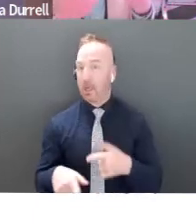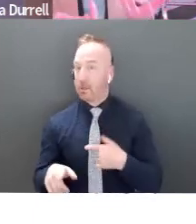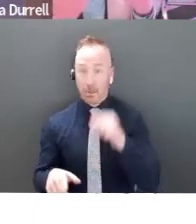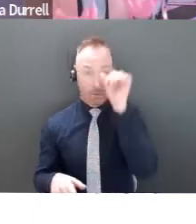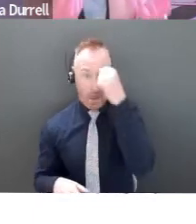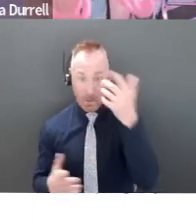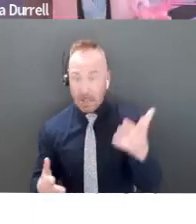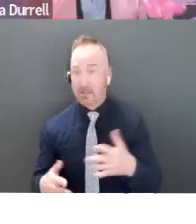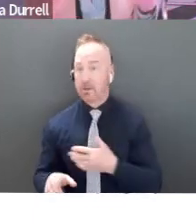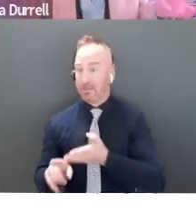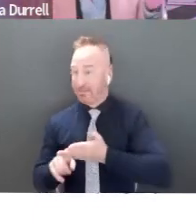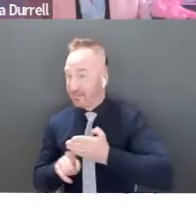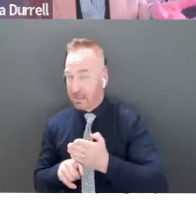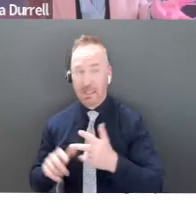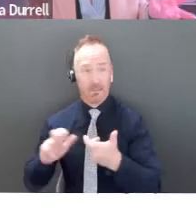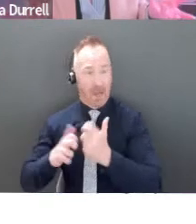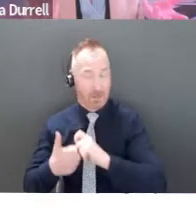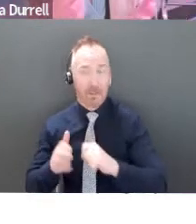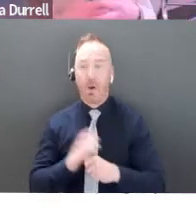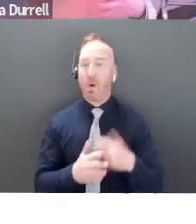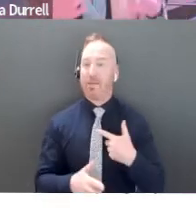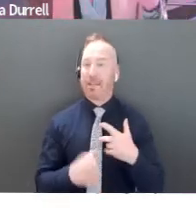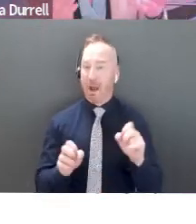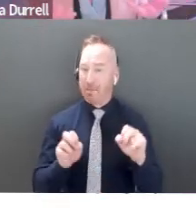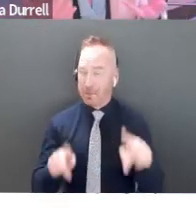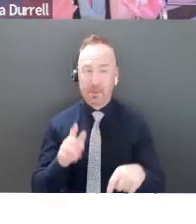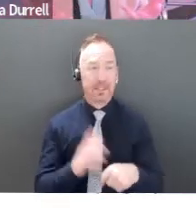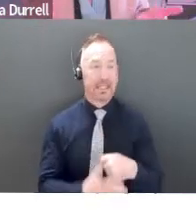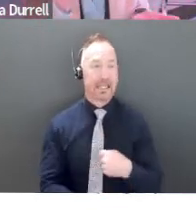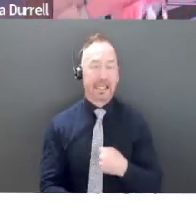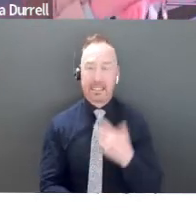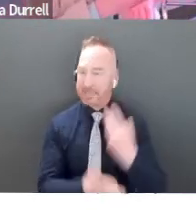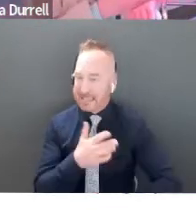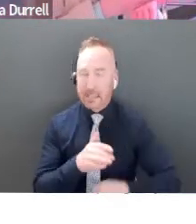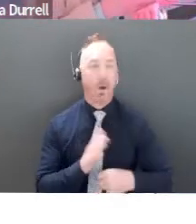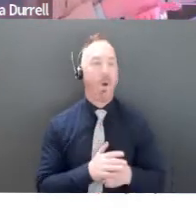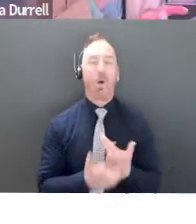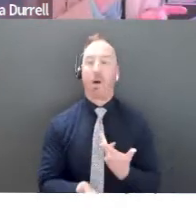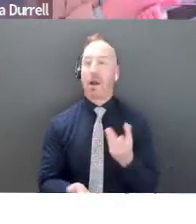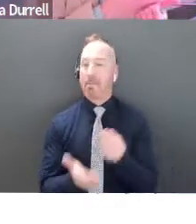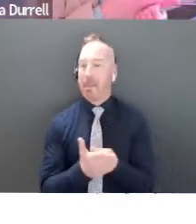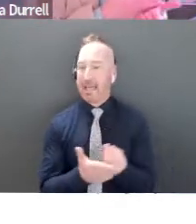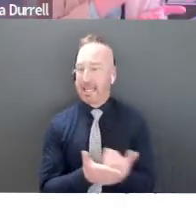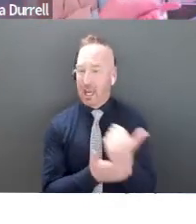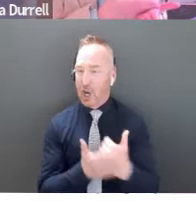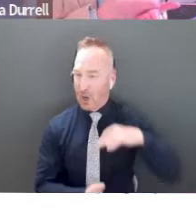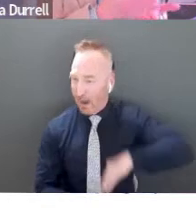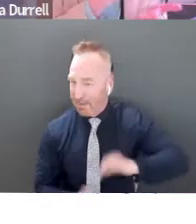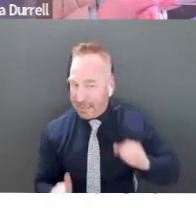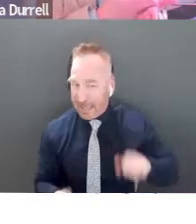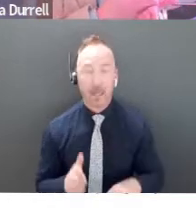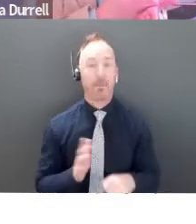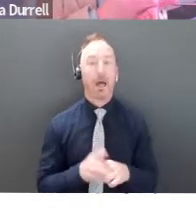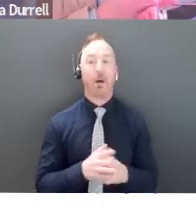this, like, we want them to have fear of missing out on this market opportunity. There's money to be made, right? We, we go back to the first questions we